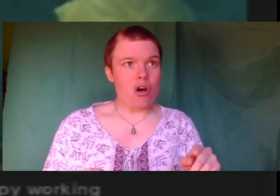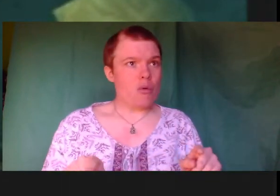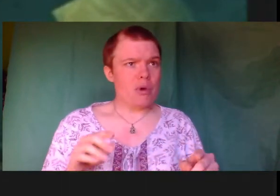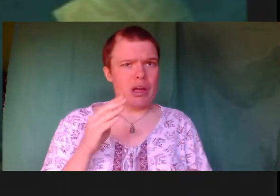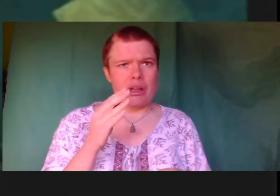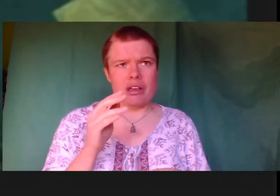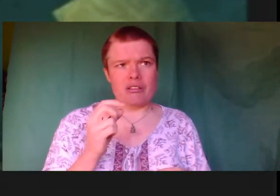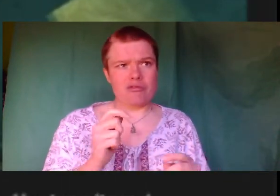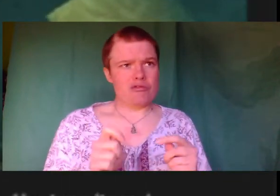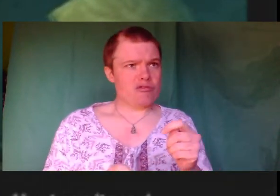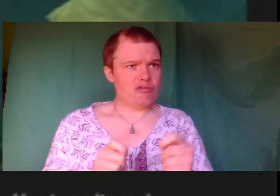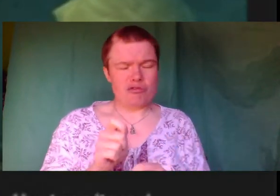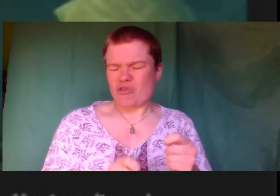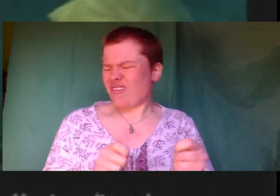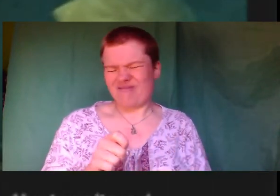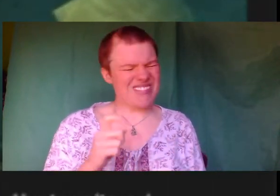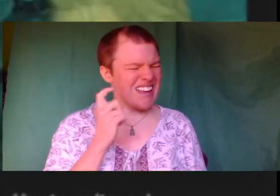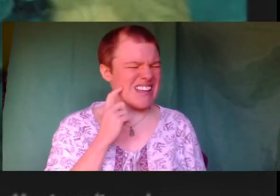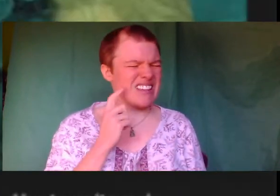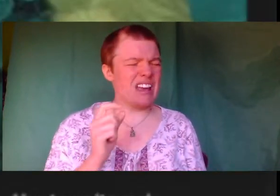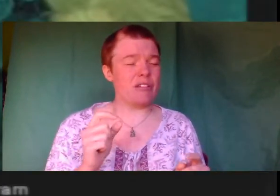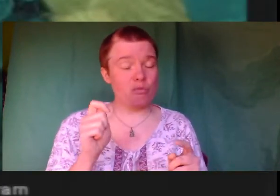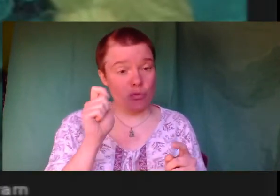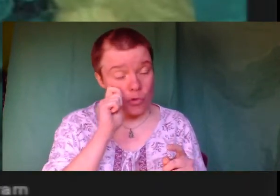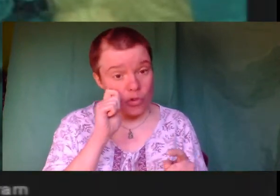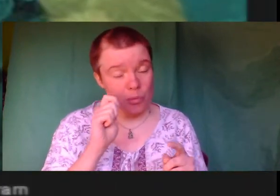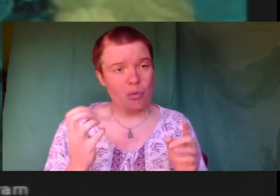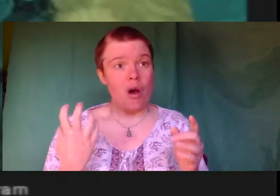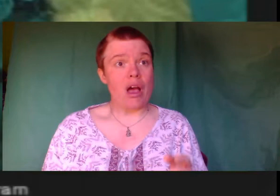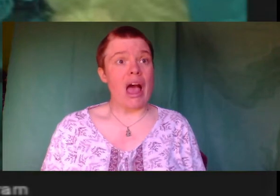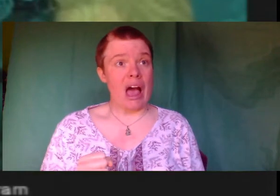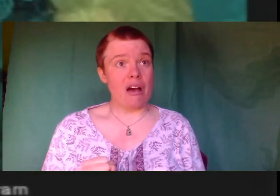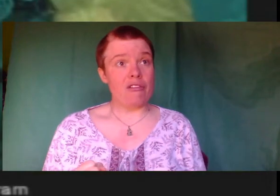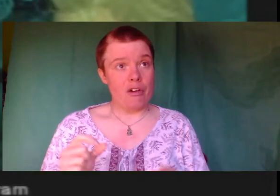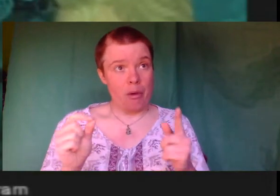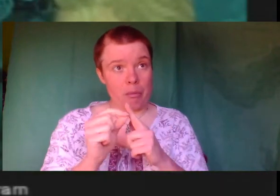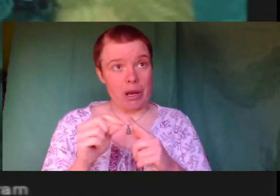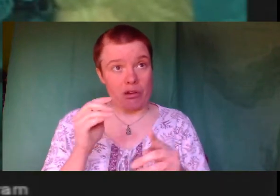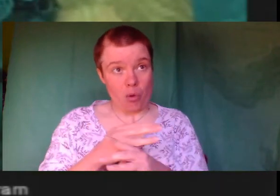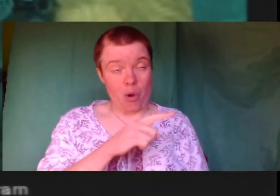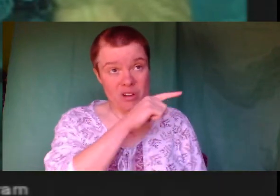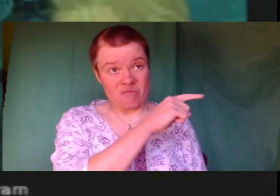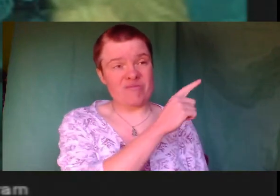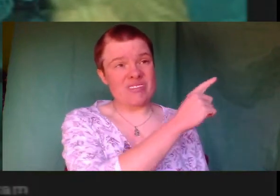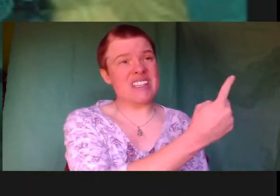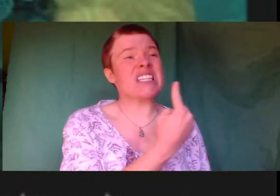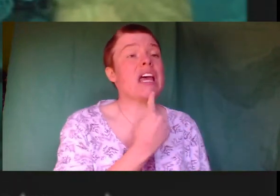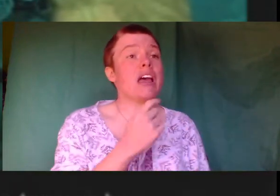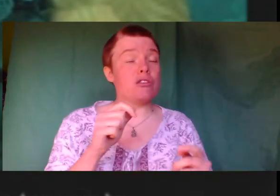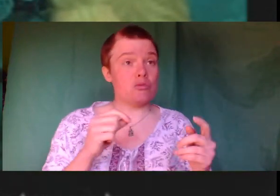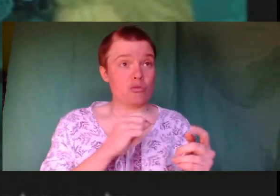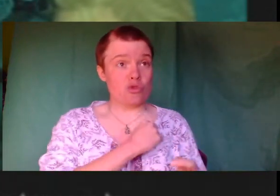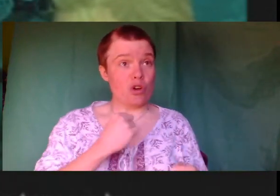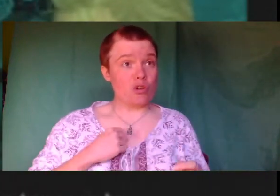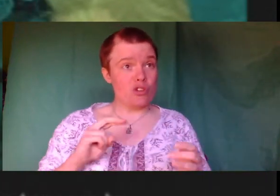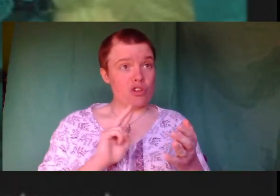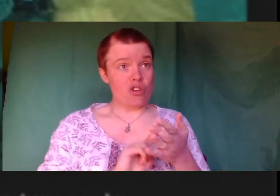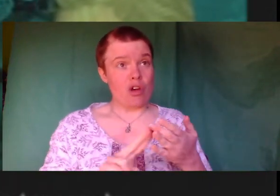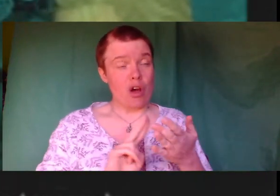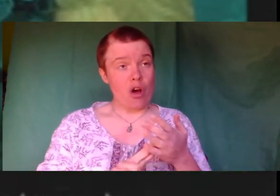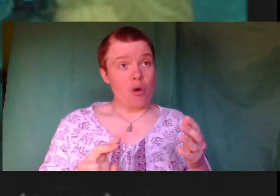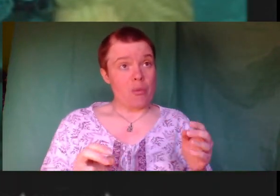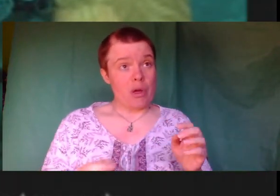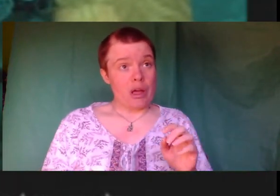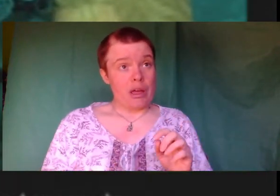Pentagon. He reported that Dr. Hunter altered Fox dye's program just before the operation, but no one knows